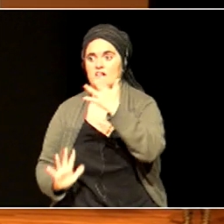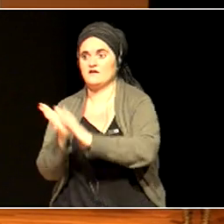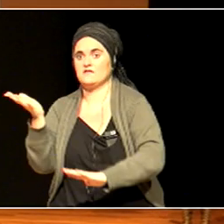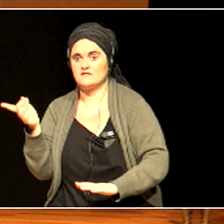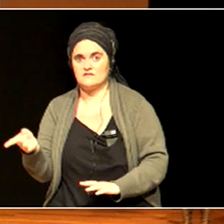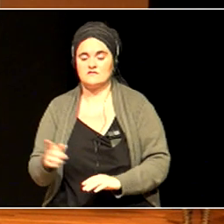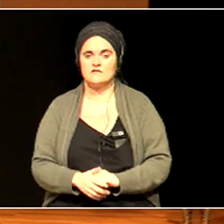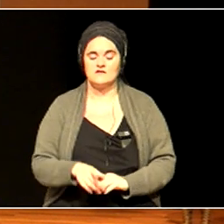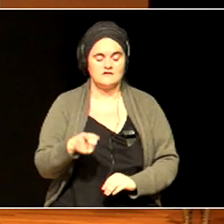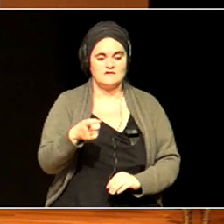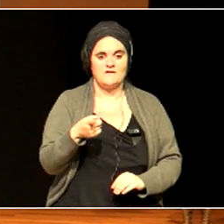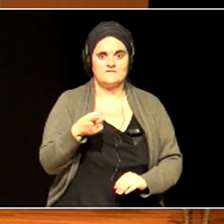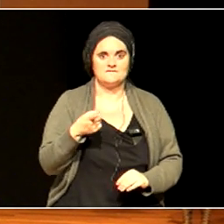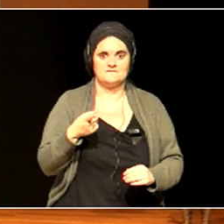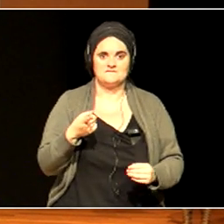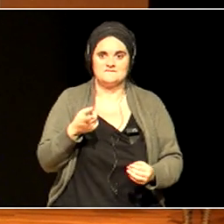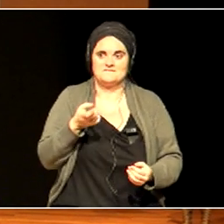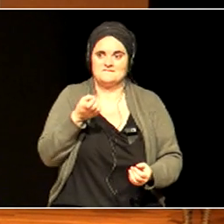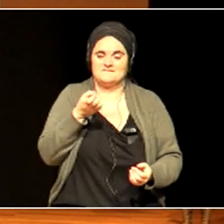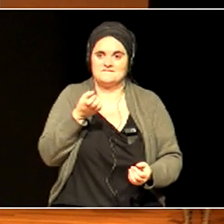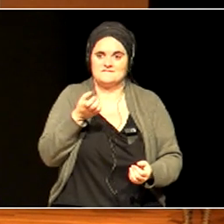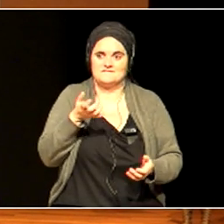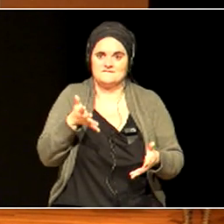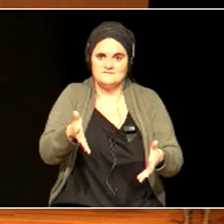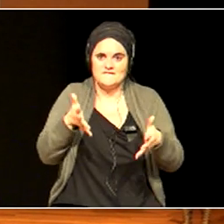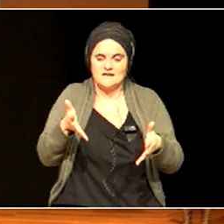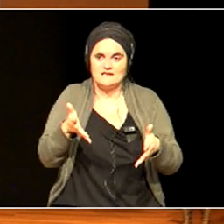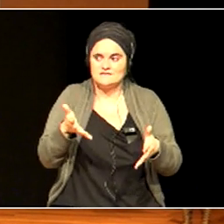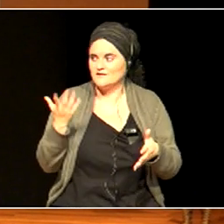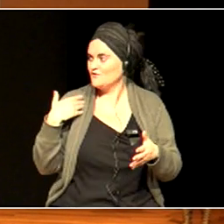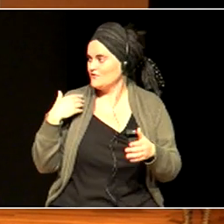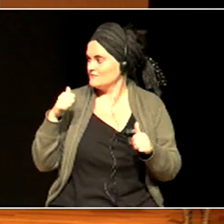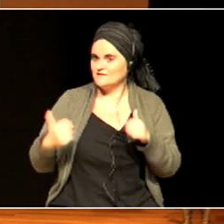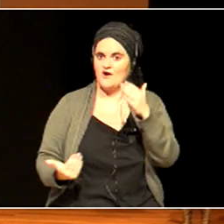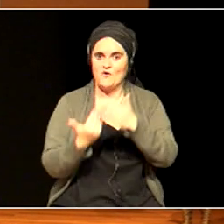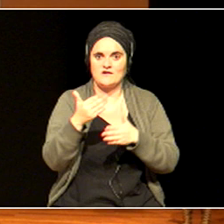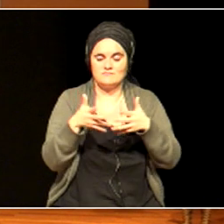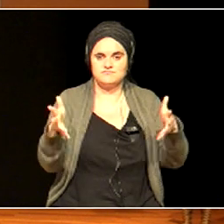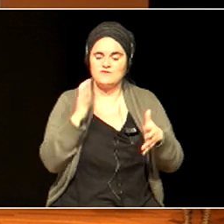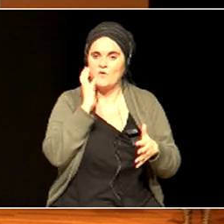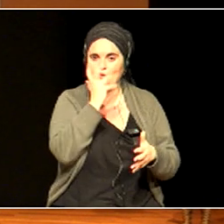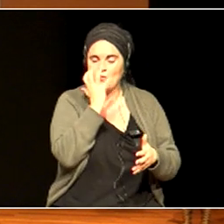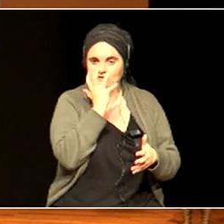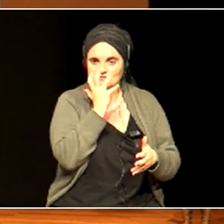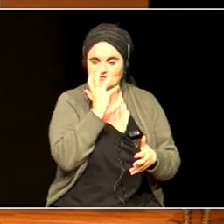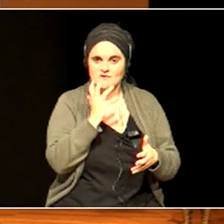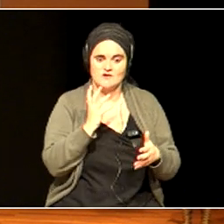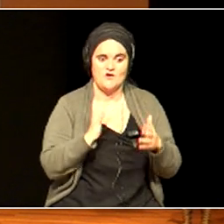you know, we have to each light a fire for change and bring our fires together to